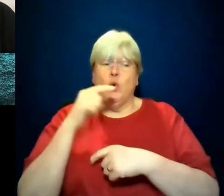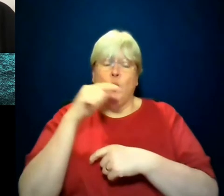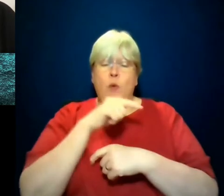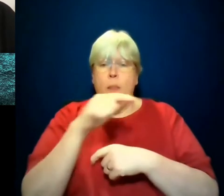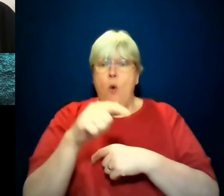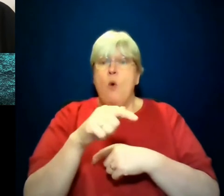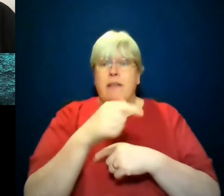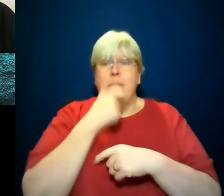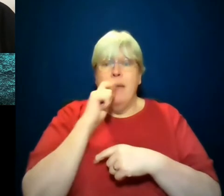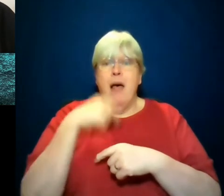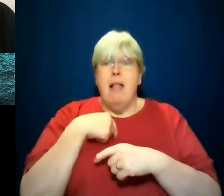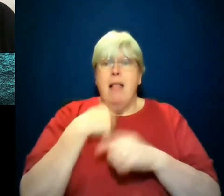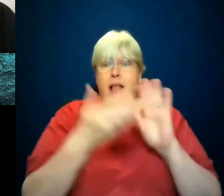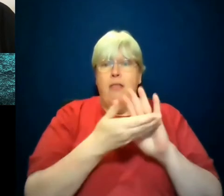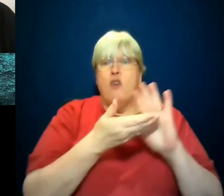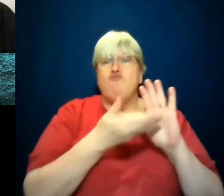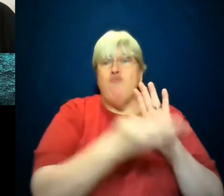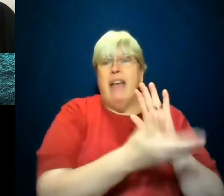And that they could do it and live.